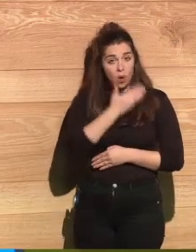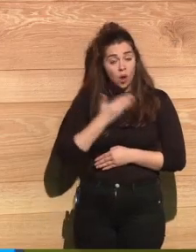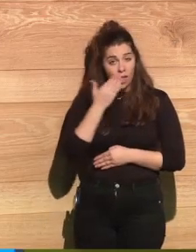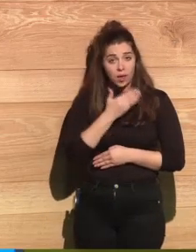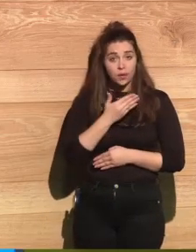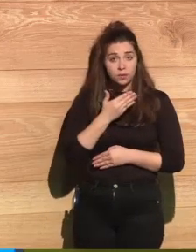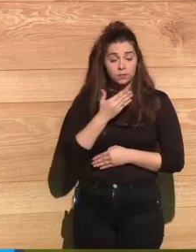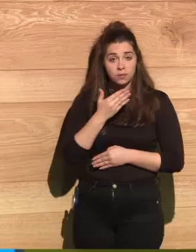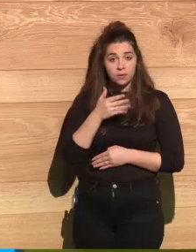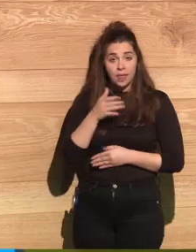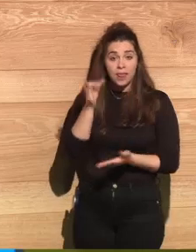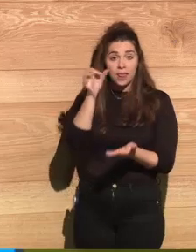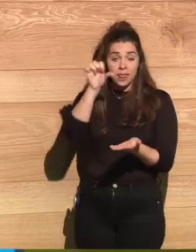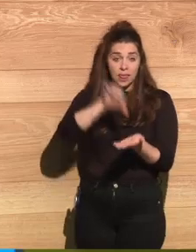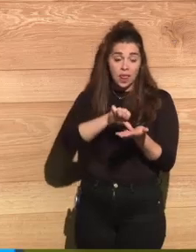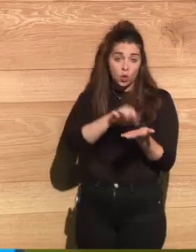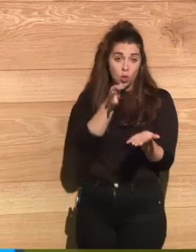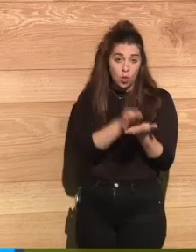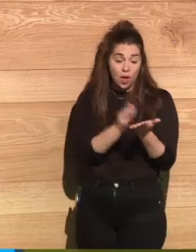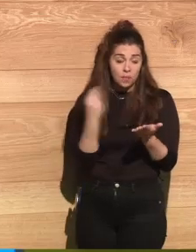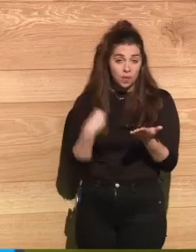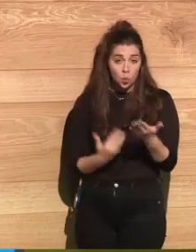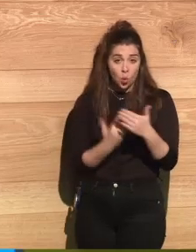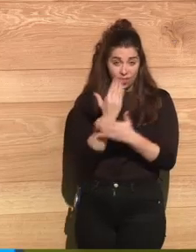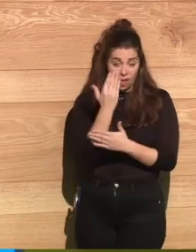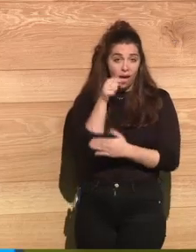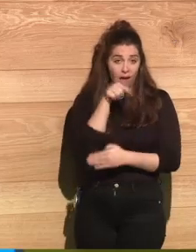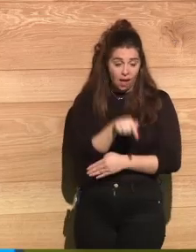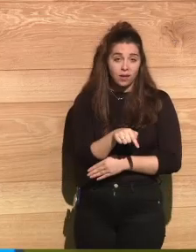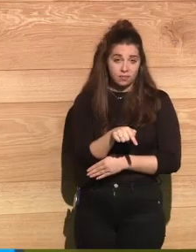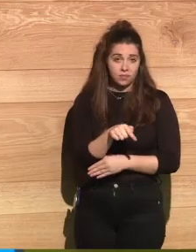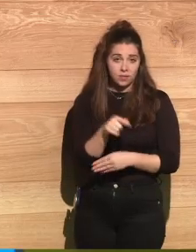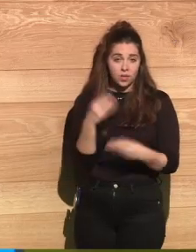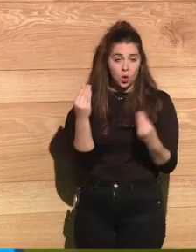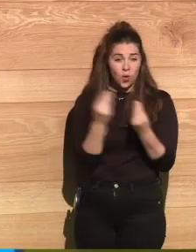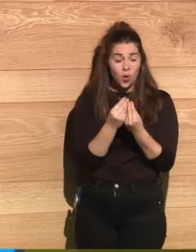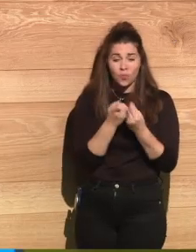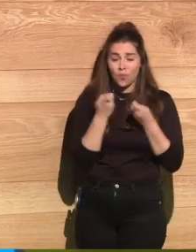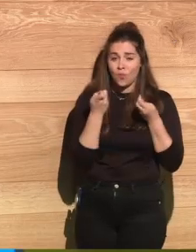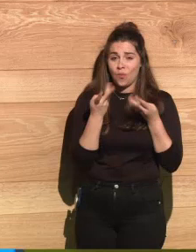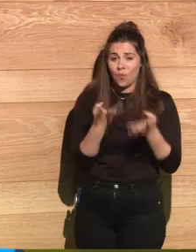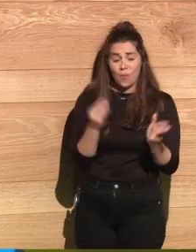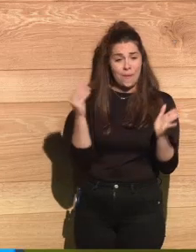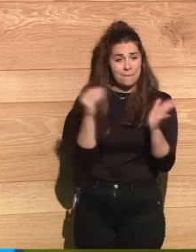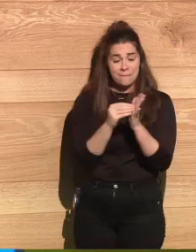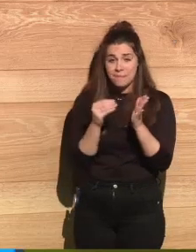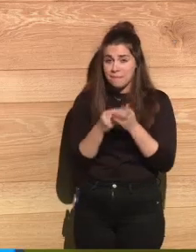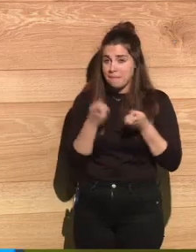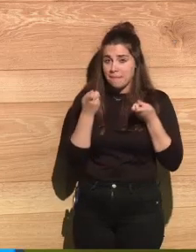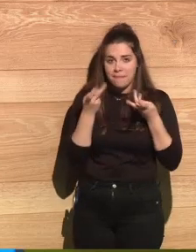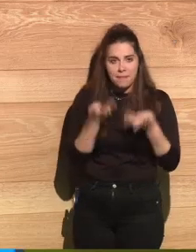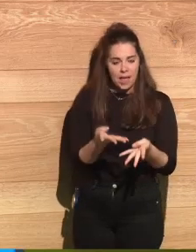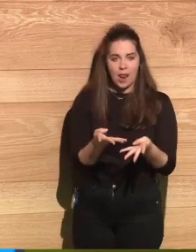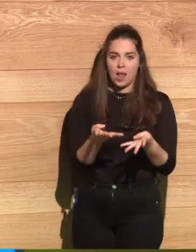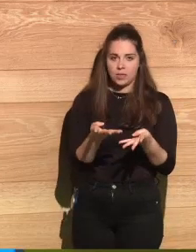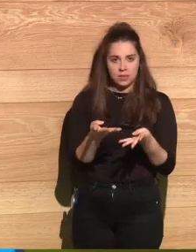of the city. Together with several thousand other grade seven and grade eight